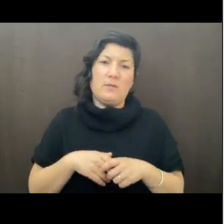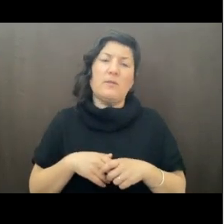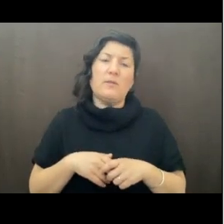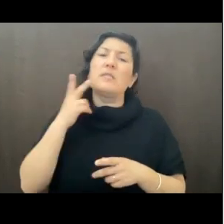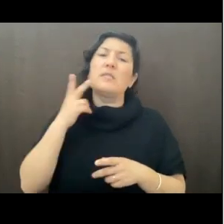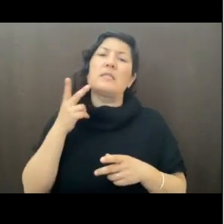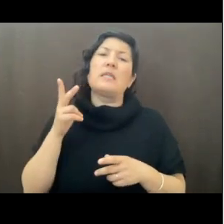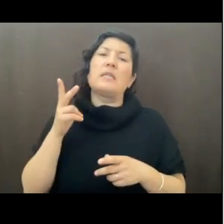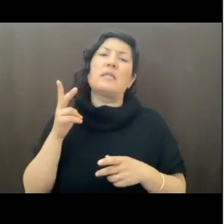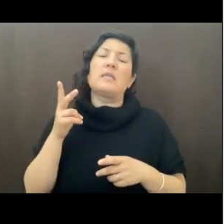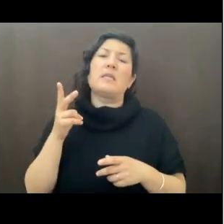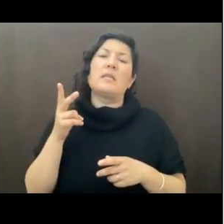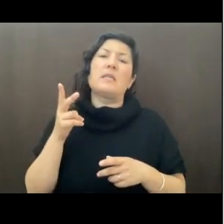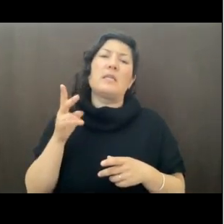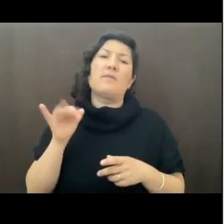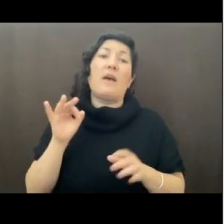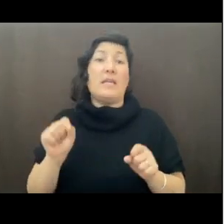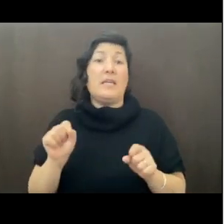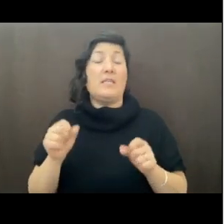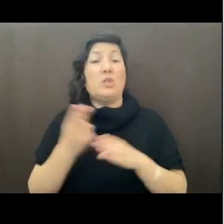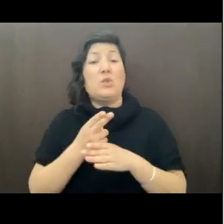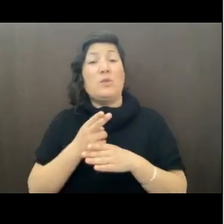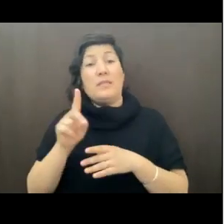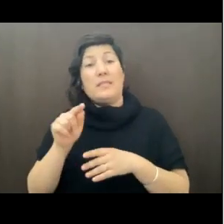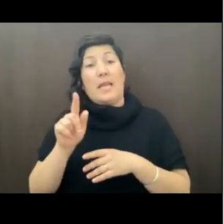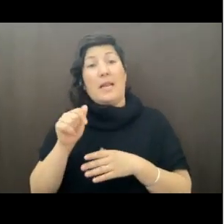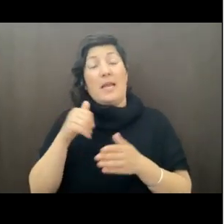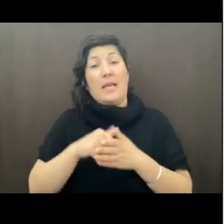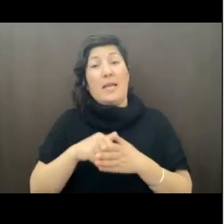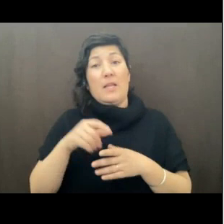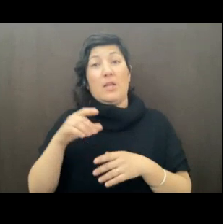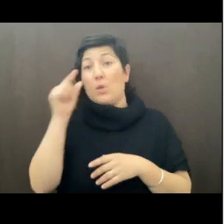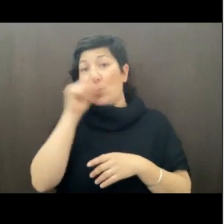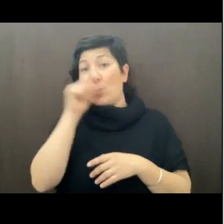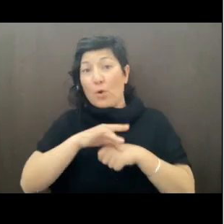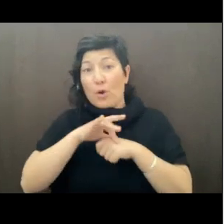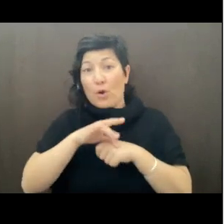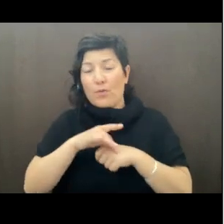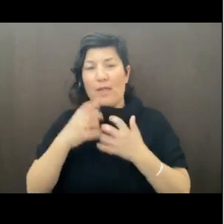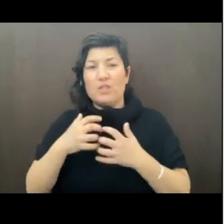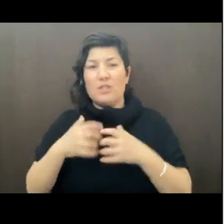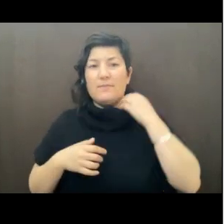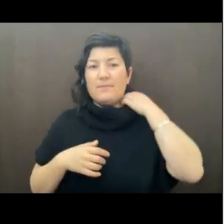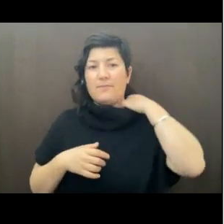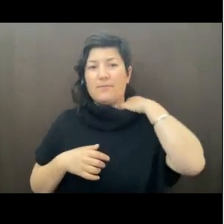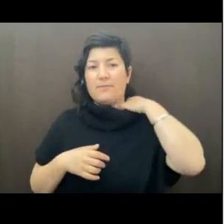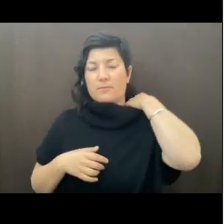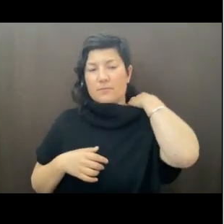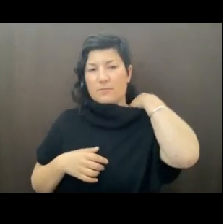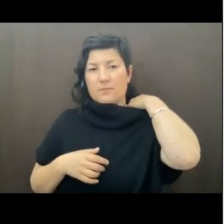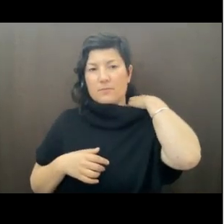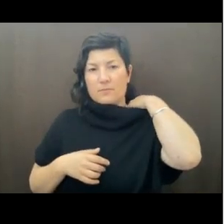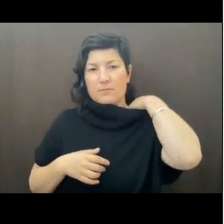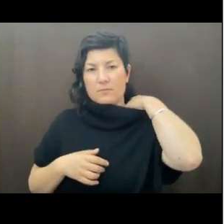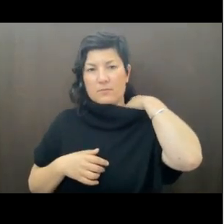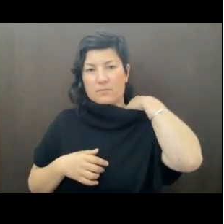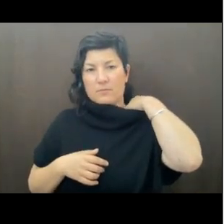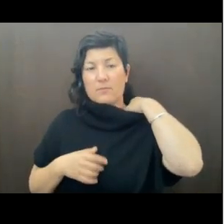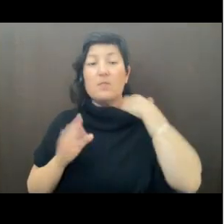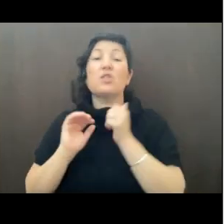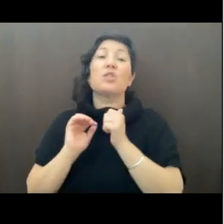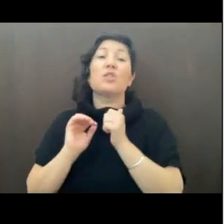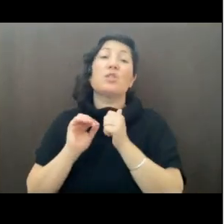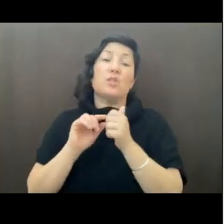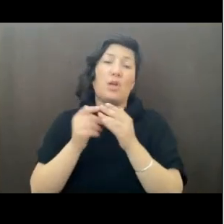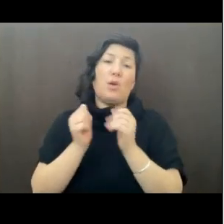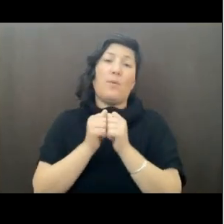see if I can use the data in Earth Engine. So let's sort them by the number of collections in Earth Engine and what their license is. So the